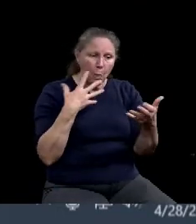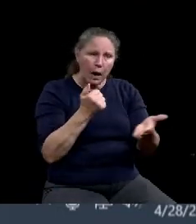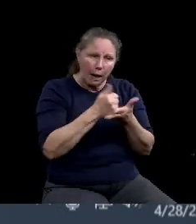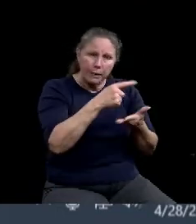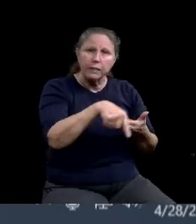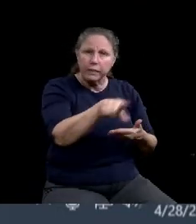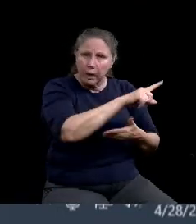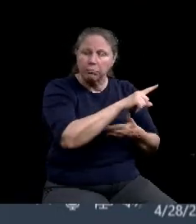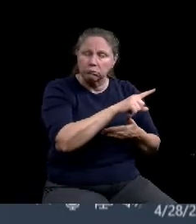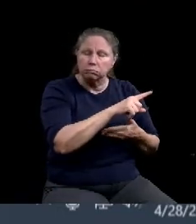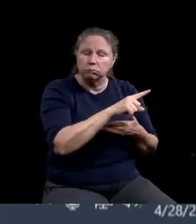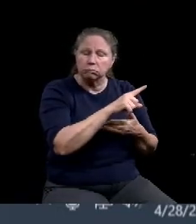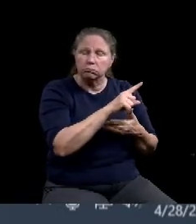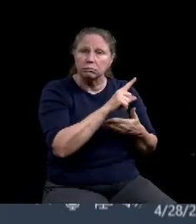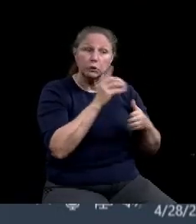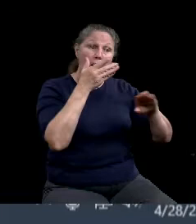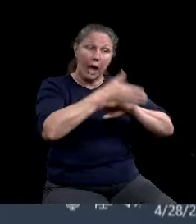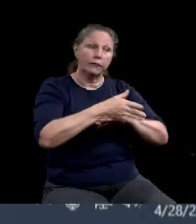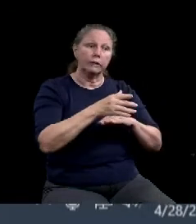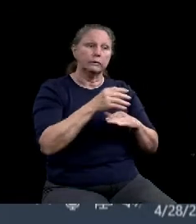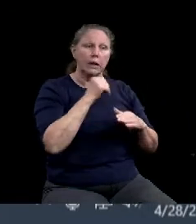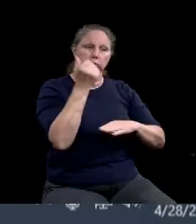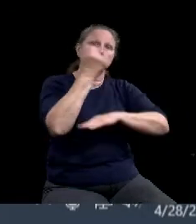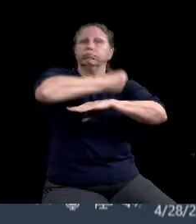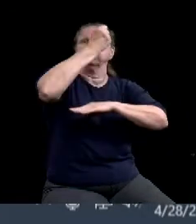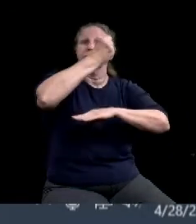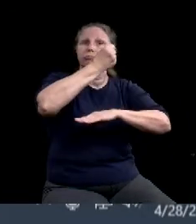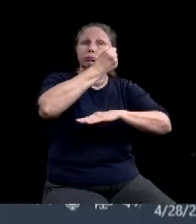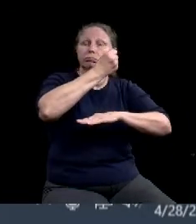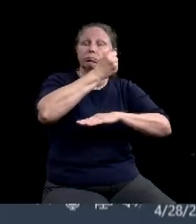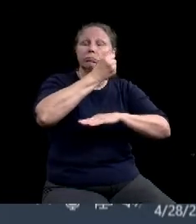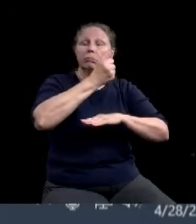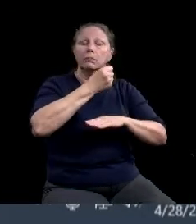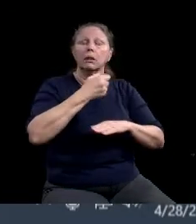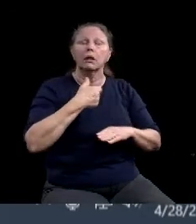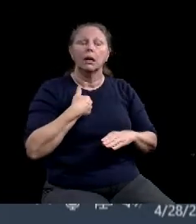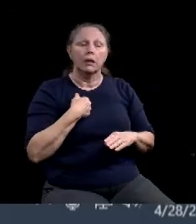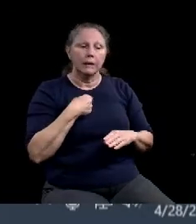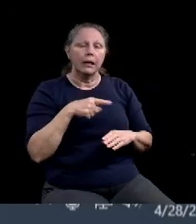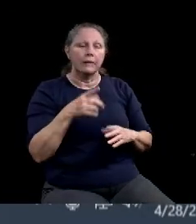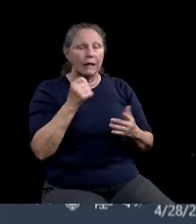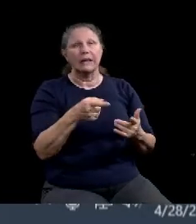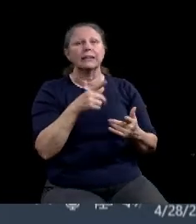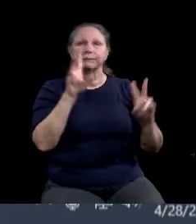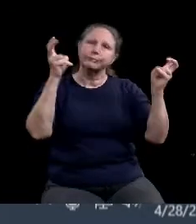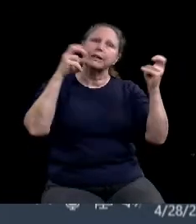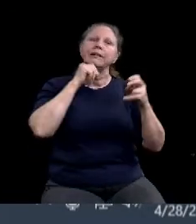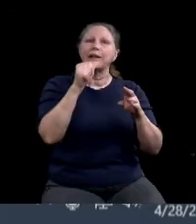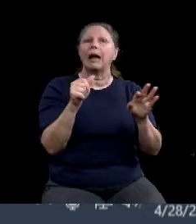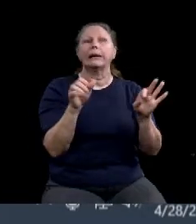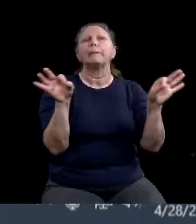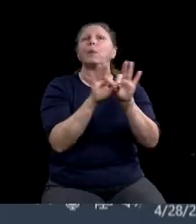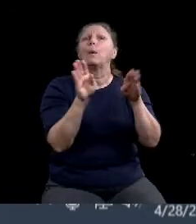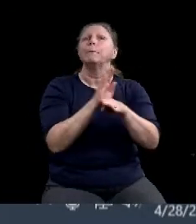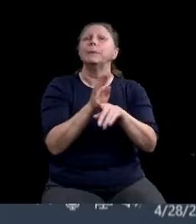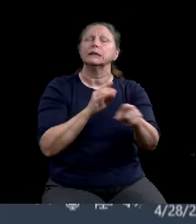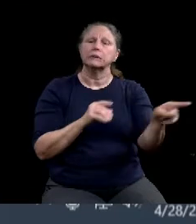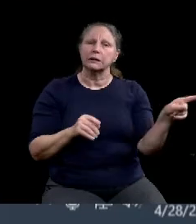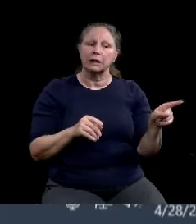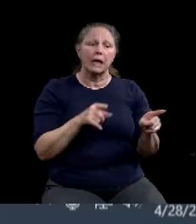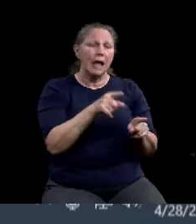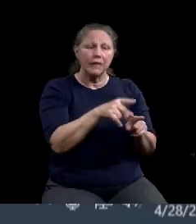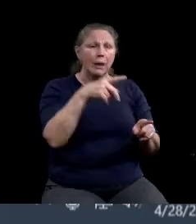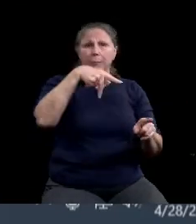situation that we're in as non-essential businesses. And again, that we're having trouble accessing the PPP. And they needed help with what the PPP